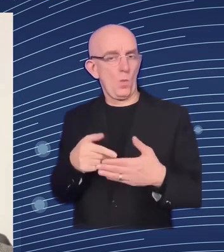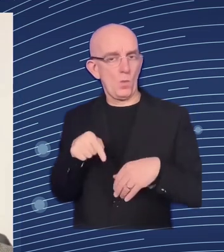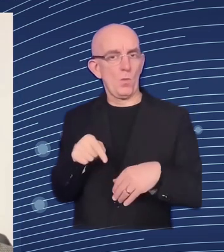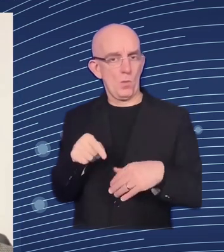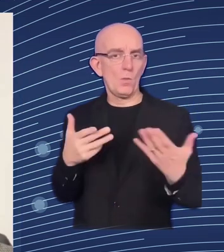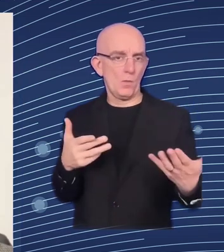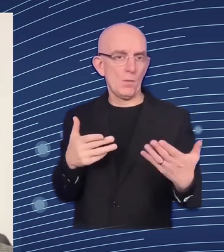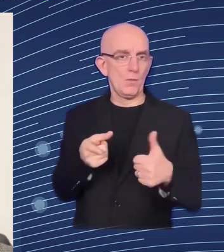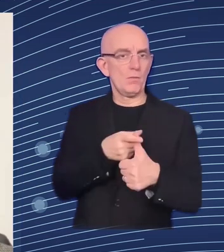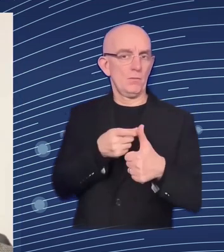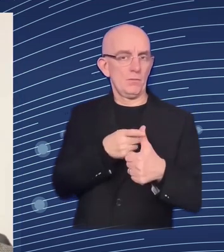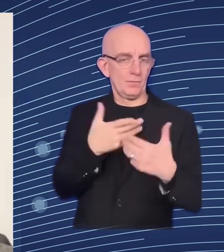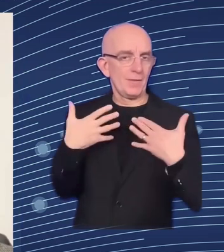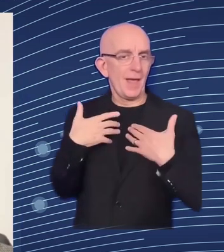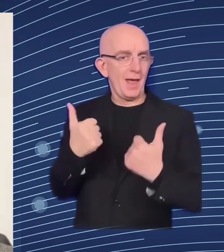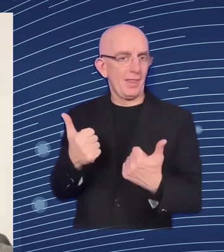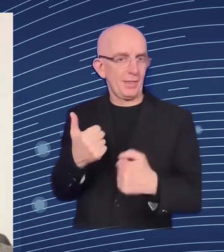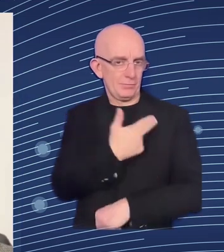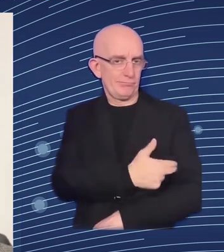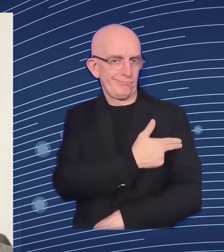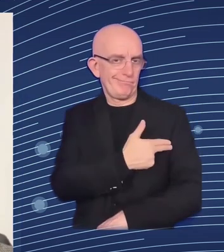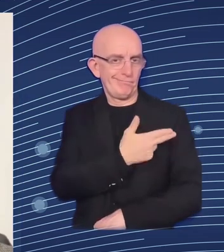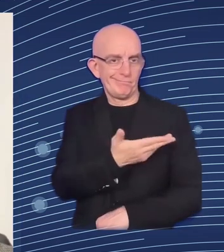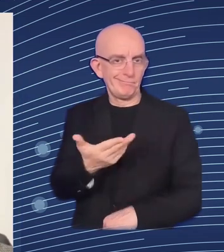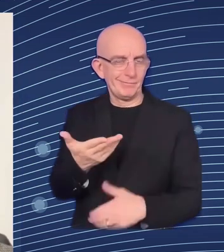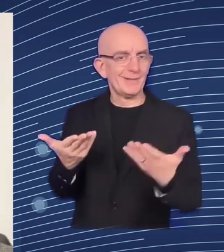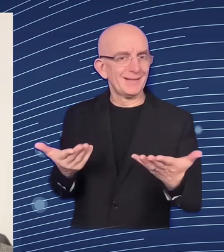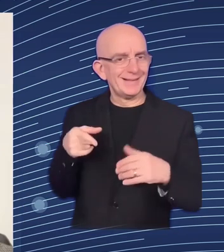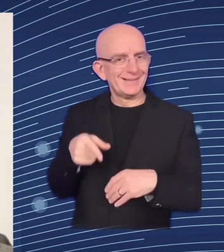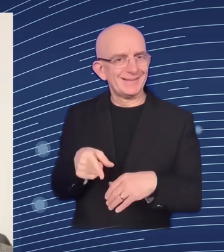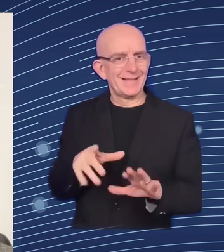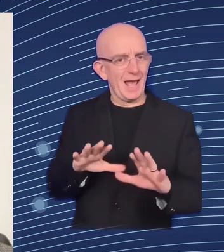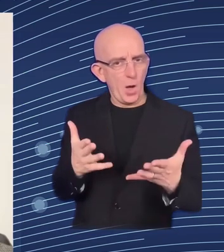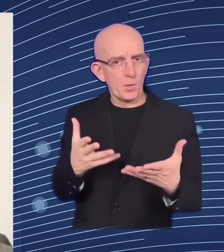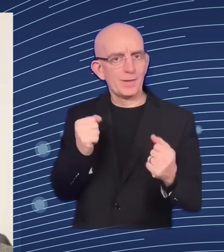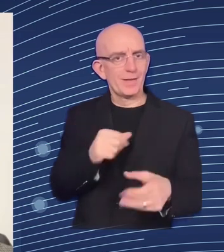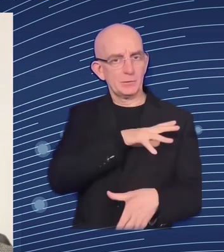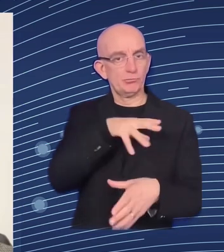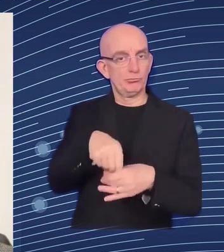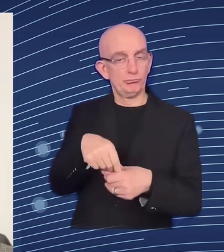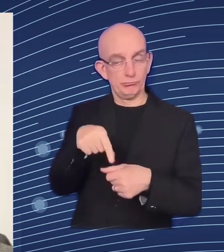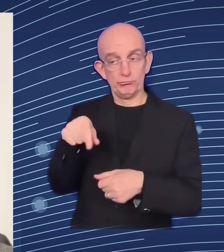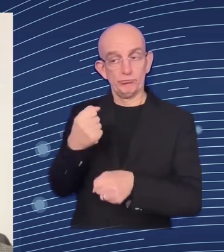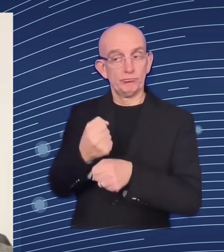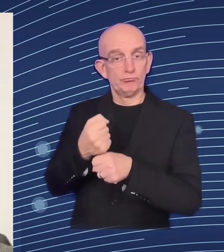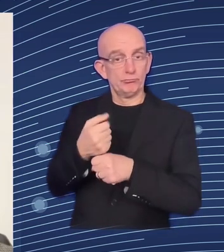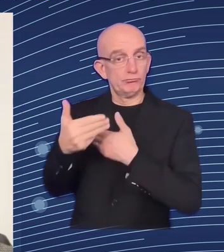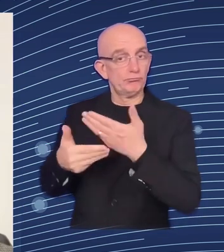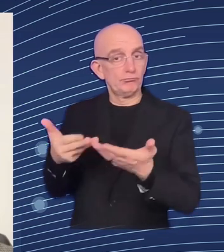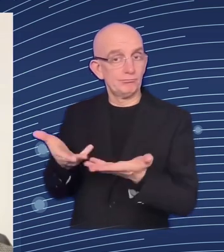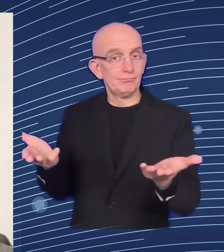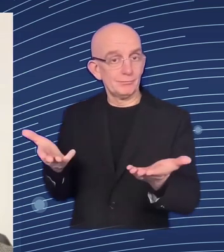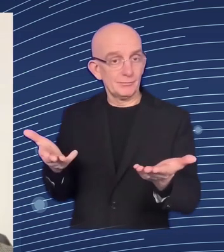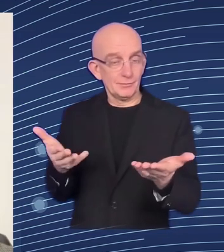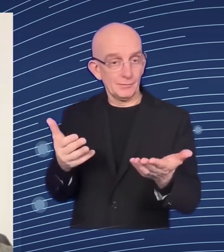into the labor market thanks to the right skills and here again uh skill uh digital skills can be uh of high